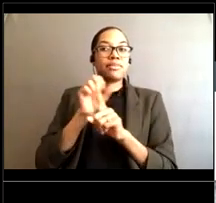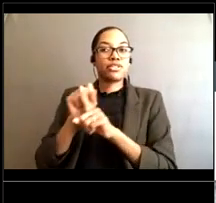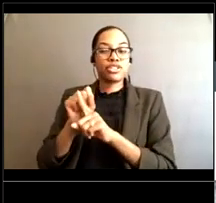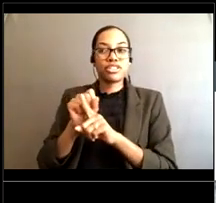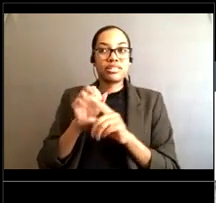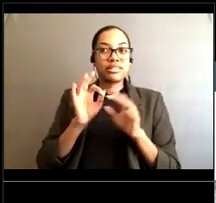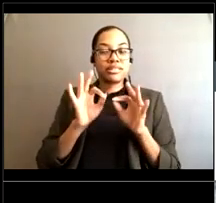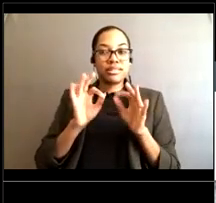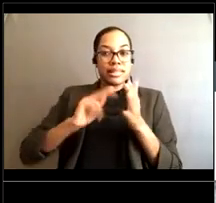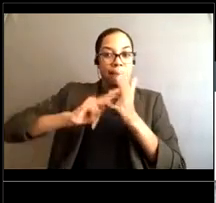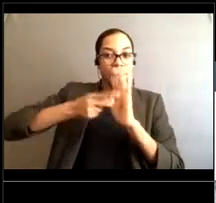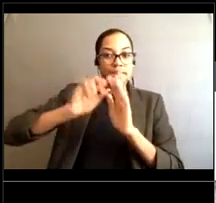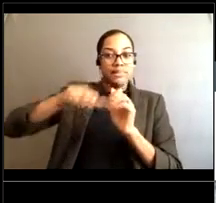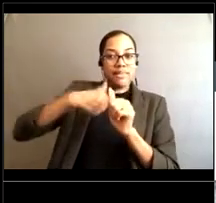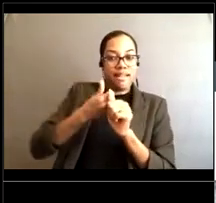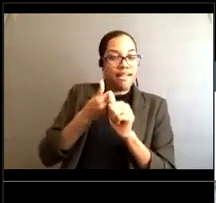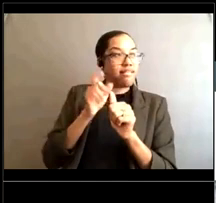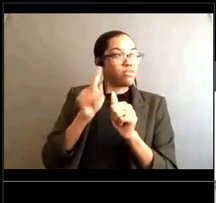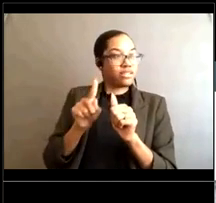Um, so someone asked